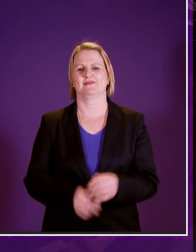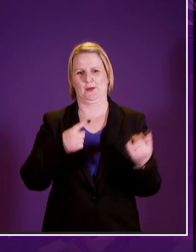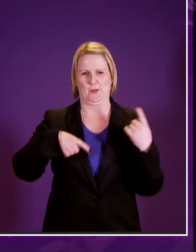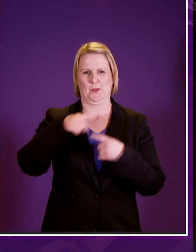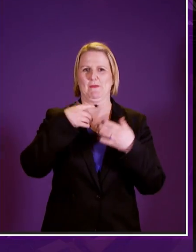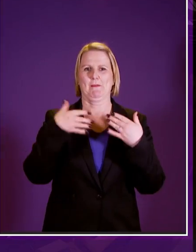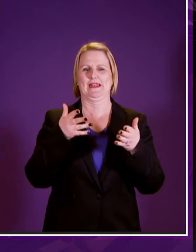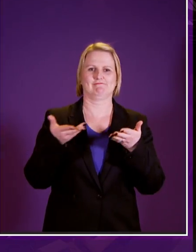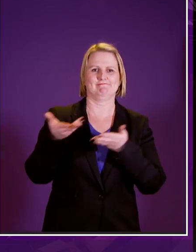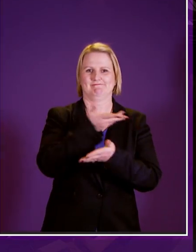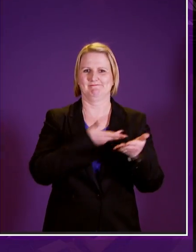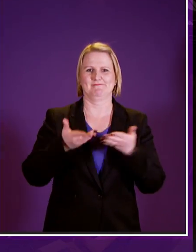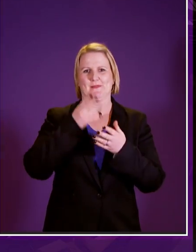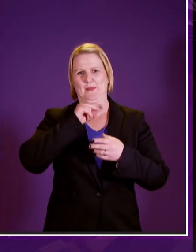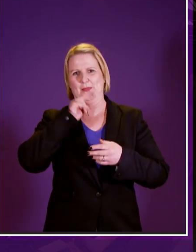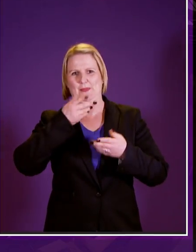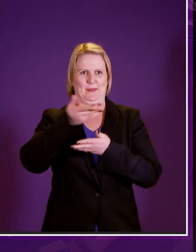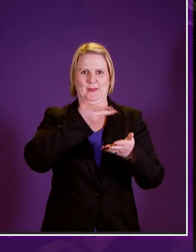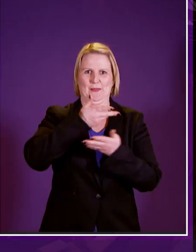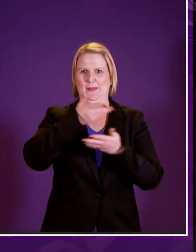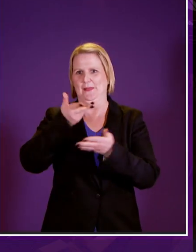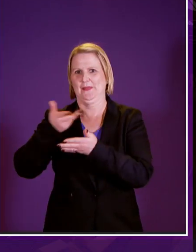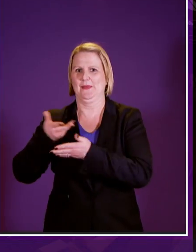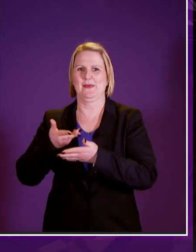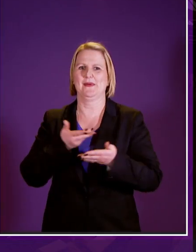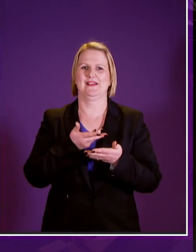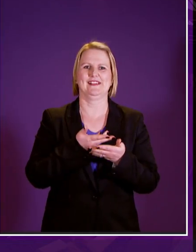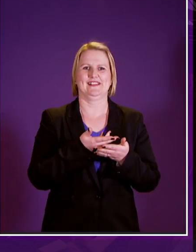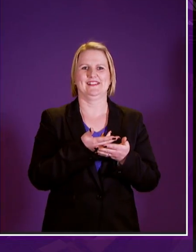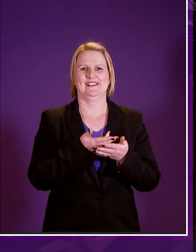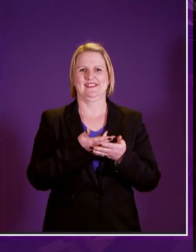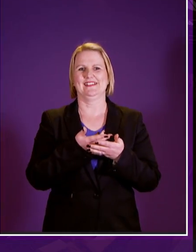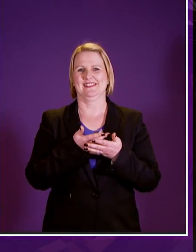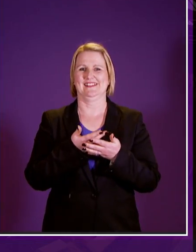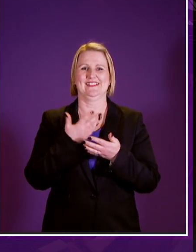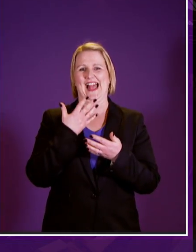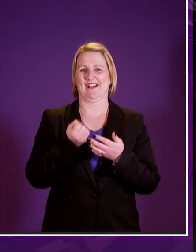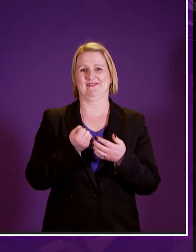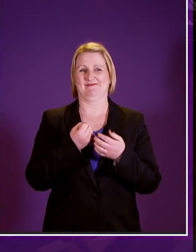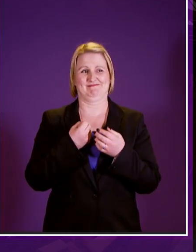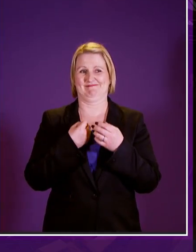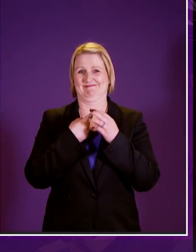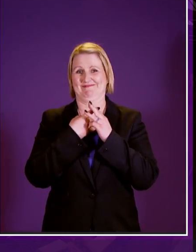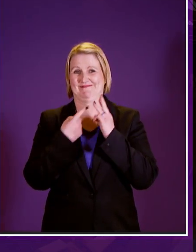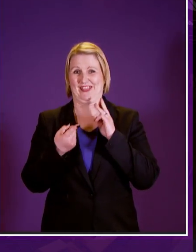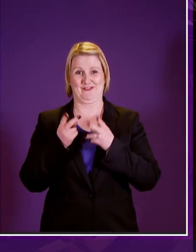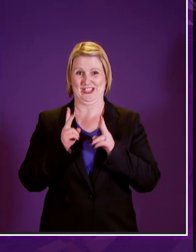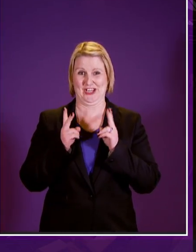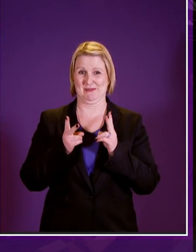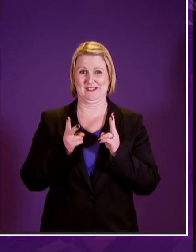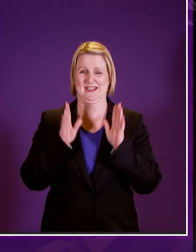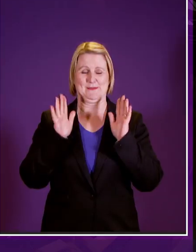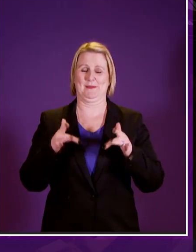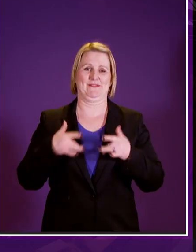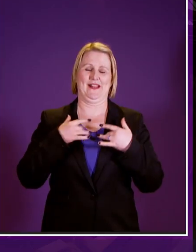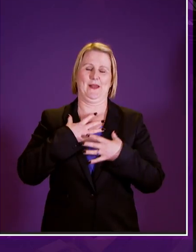we've shared the the burden of speaking amongst across the whole chamber there's far fewer interpreting and i can only imagine how